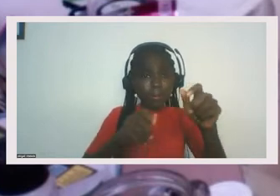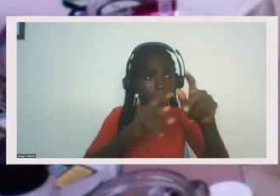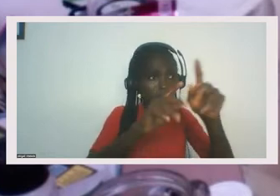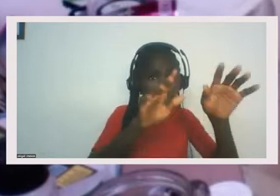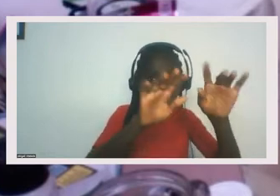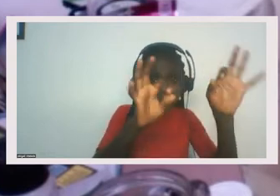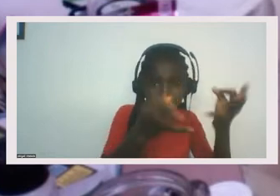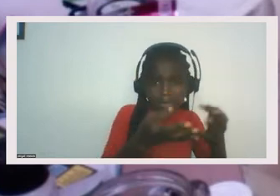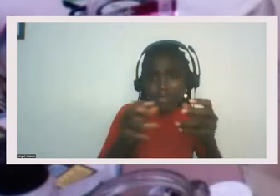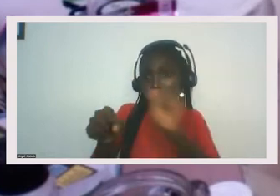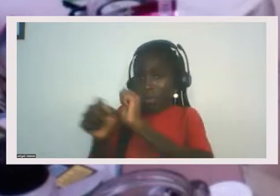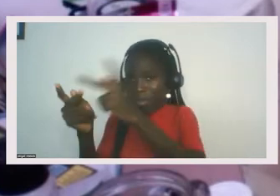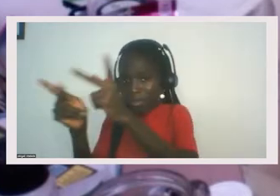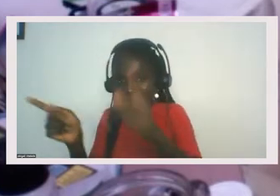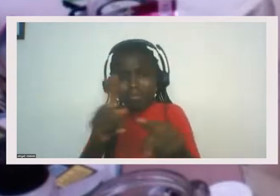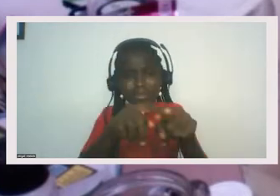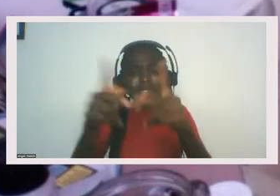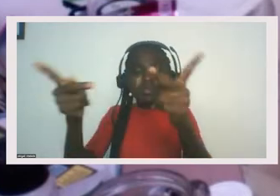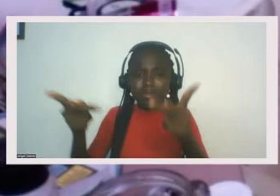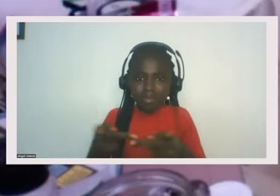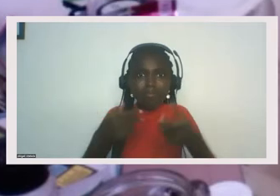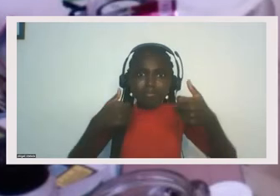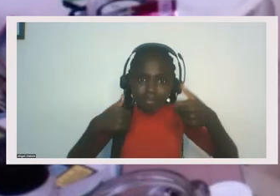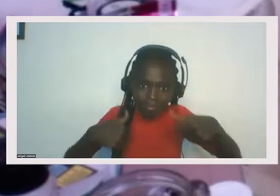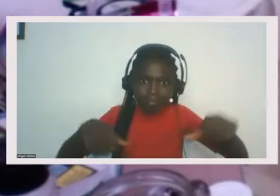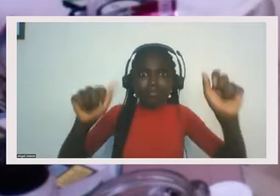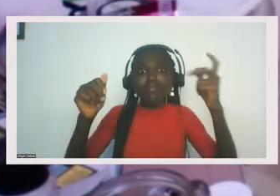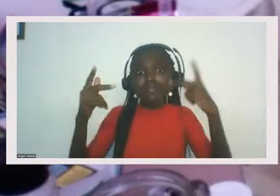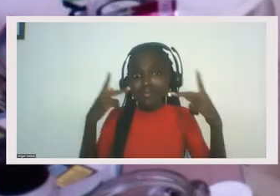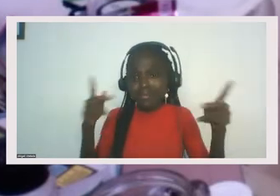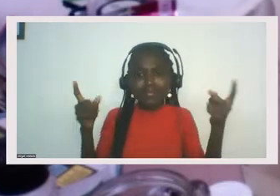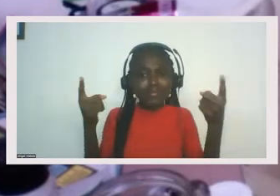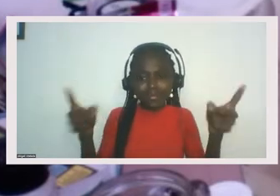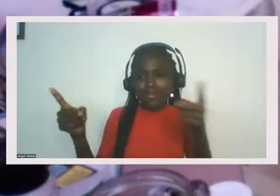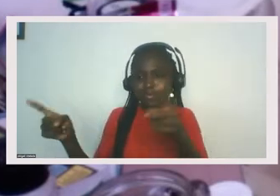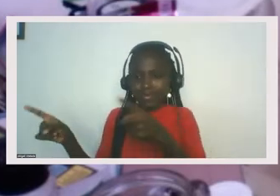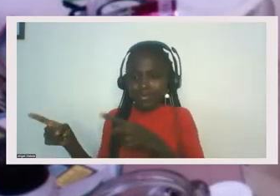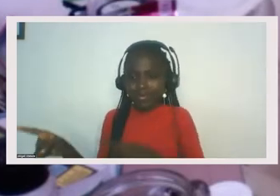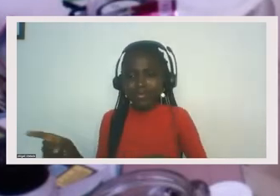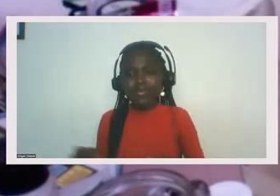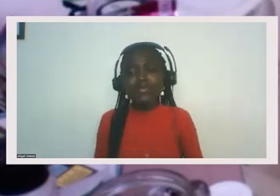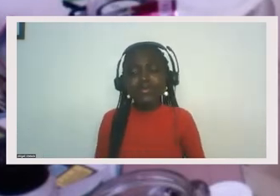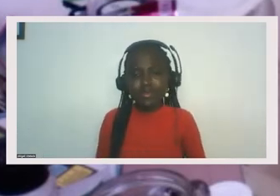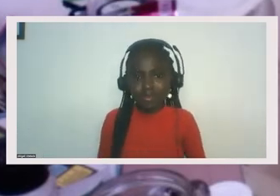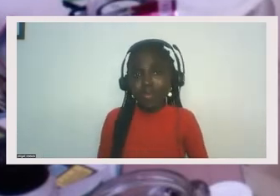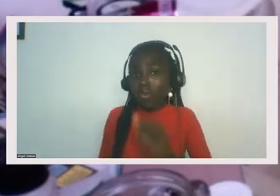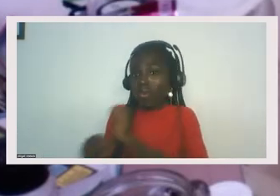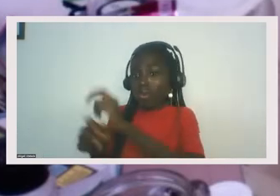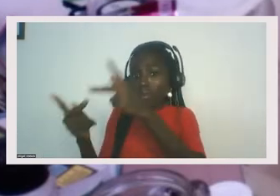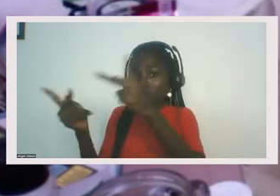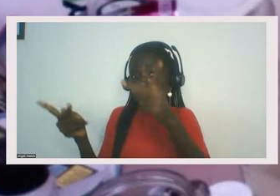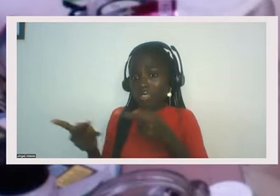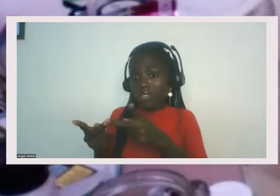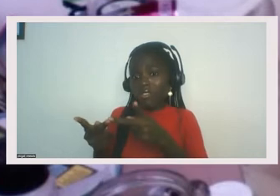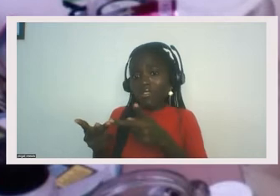is absolutely still almost sought after as a personality is the workplace. Cause it's going to get you promoted.